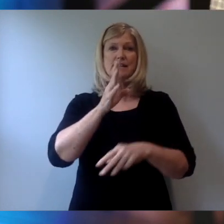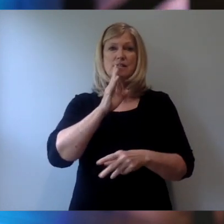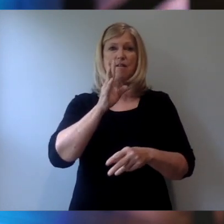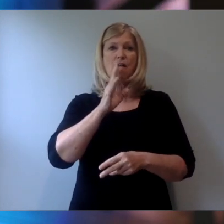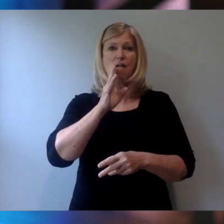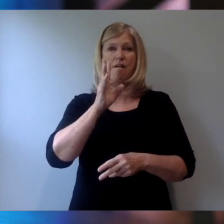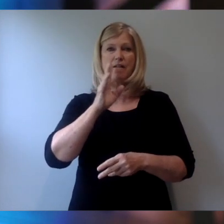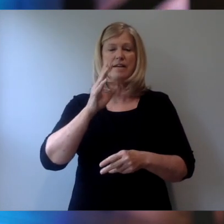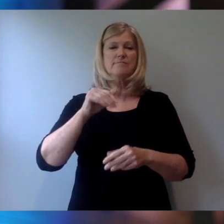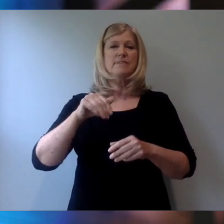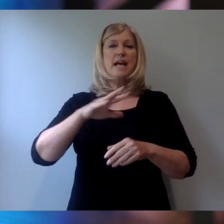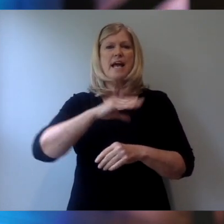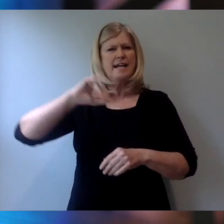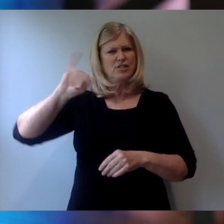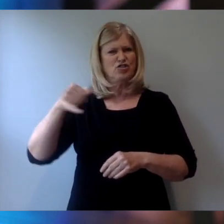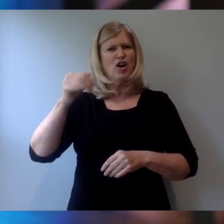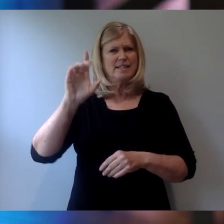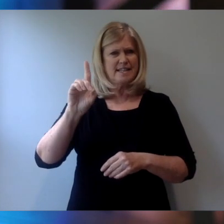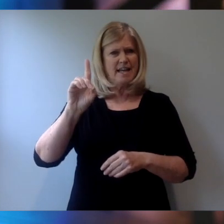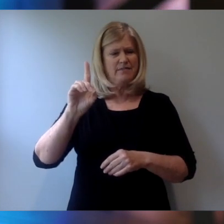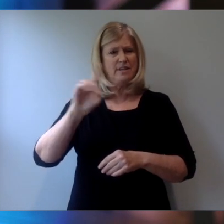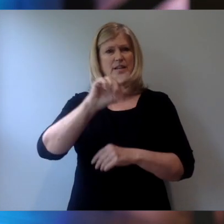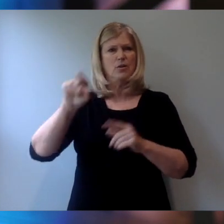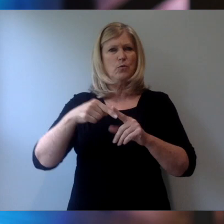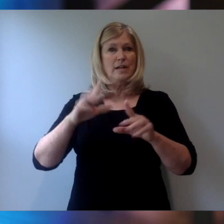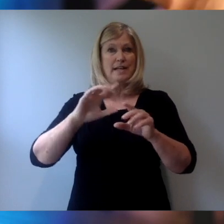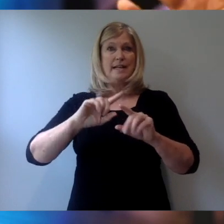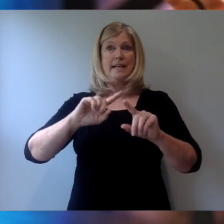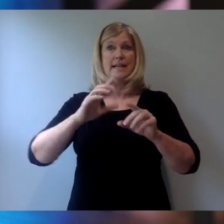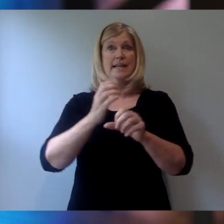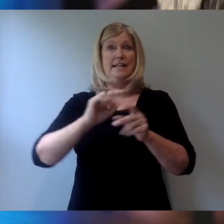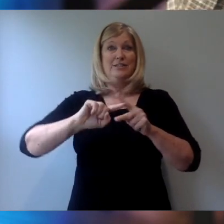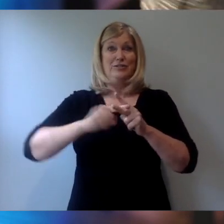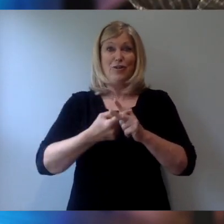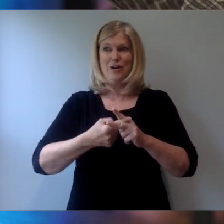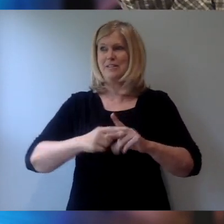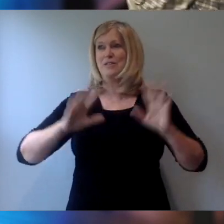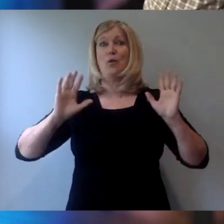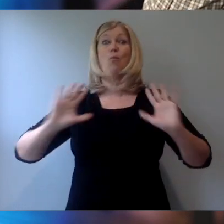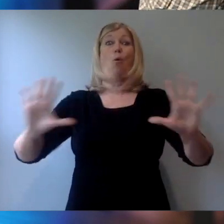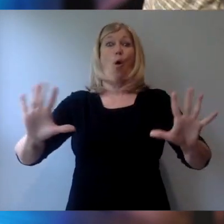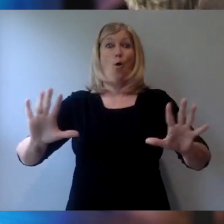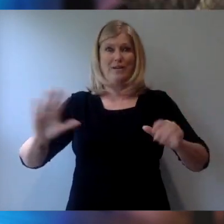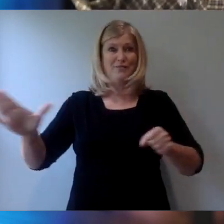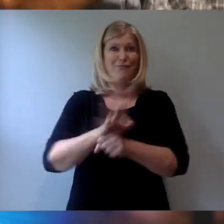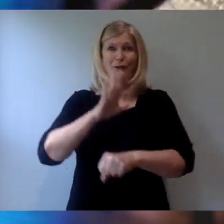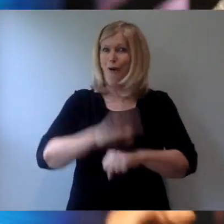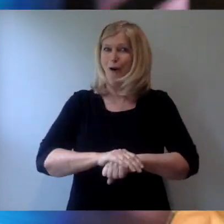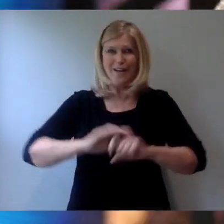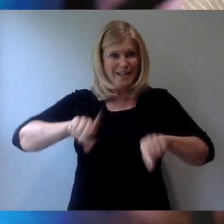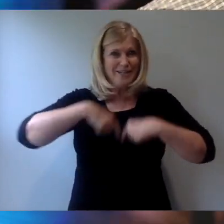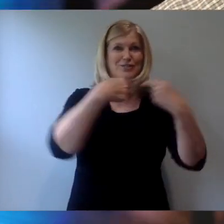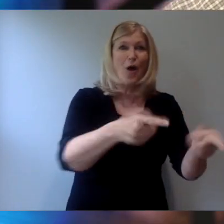And John David, when he gets going, it's like release the Kraken, right? I mean, he's full on. He goes.